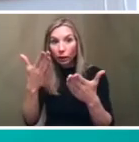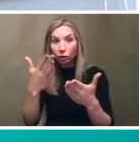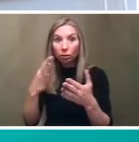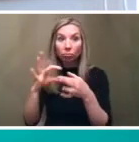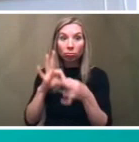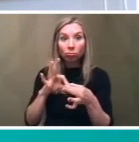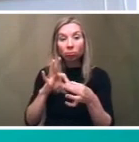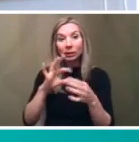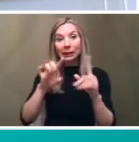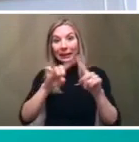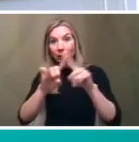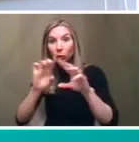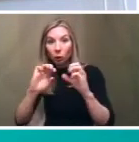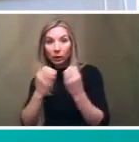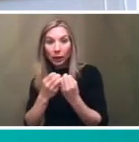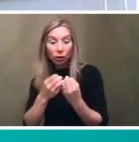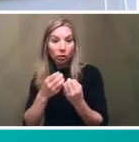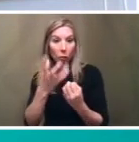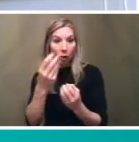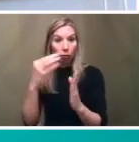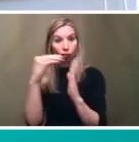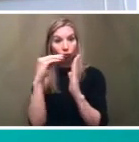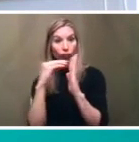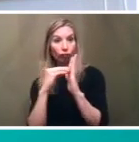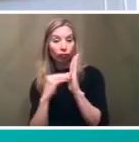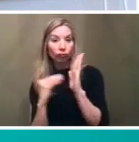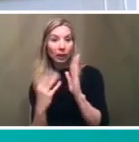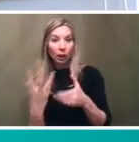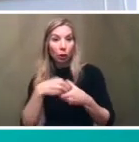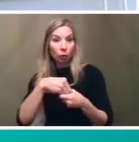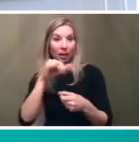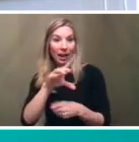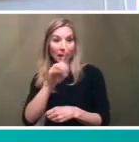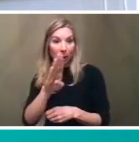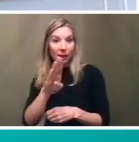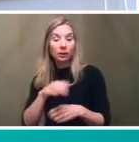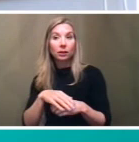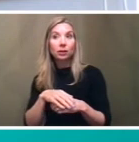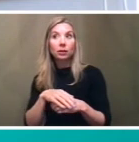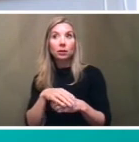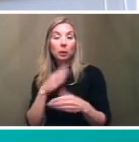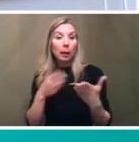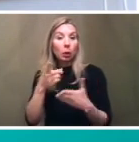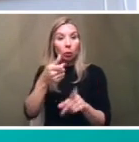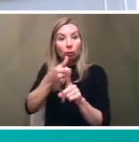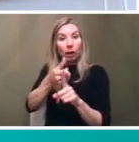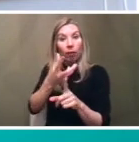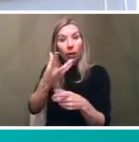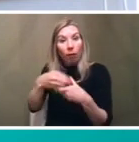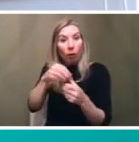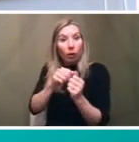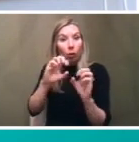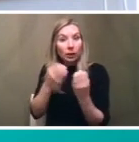that you want to make sure are on it or if you have uh are part of an organization that uh